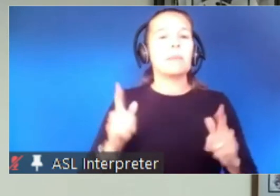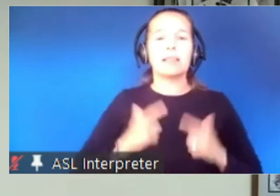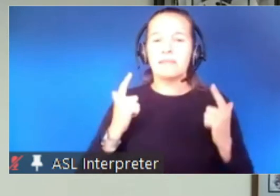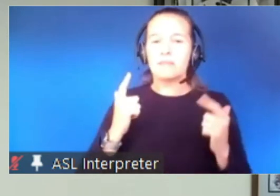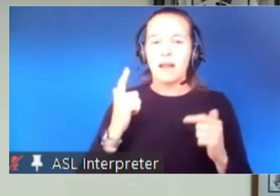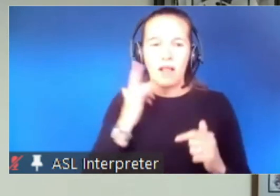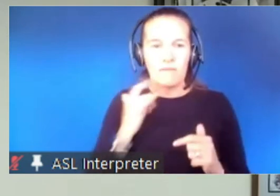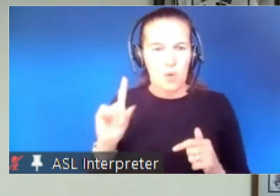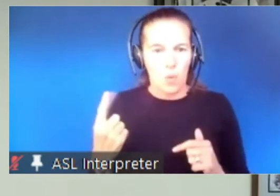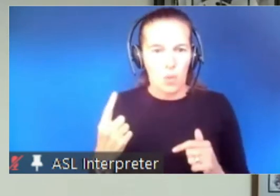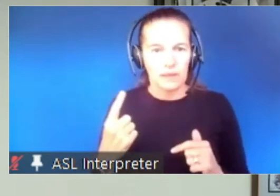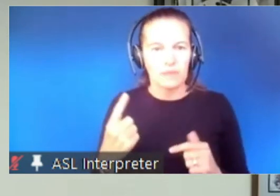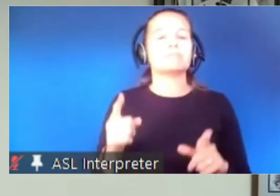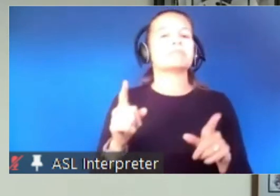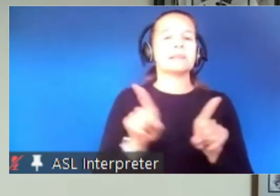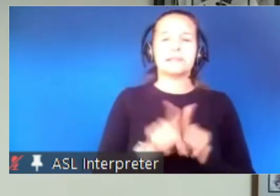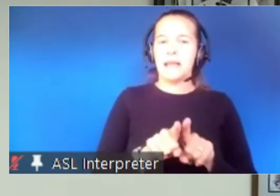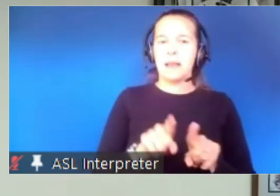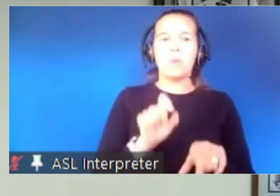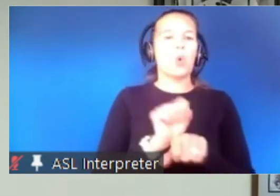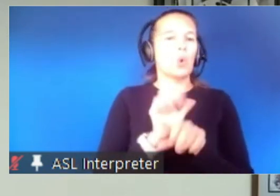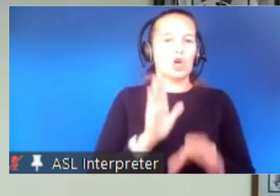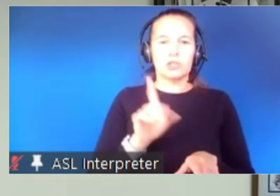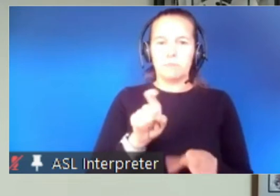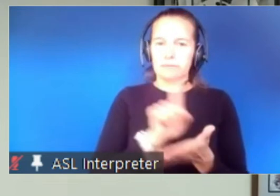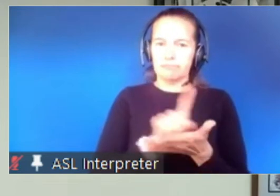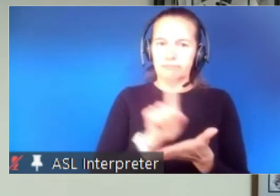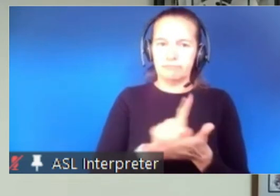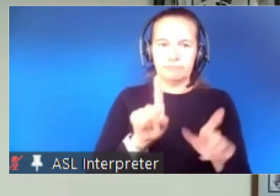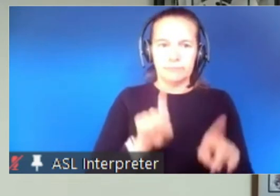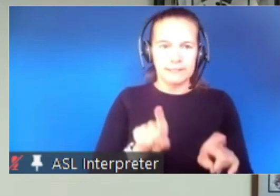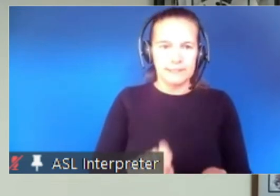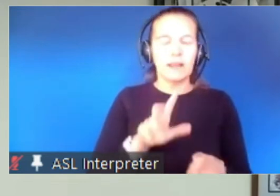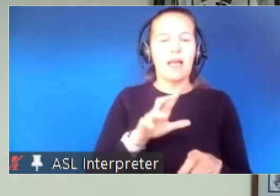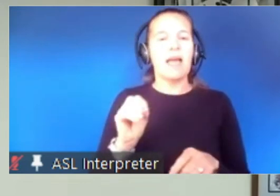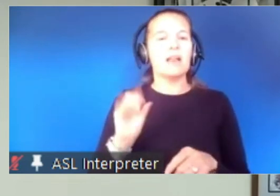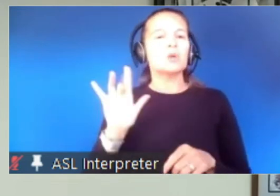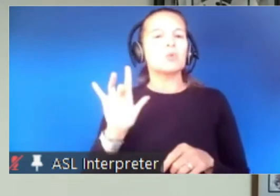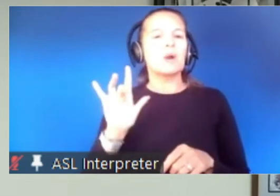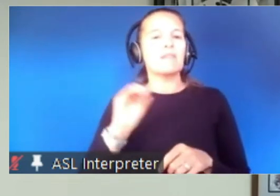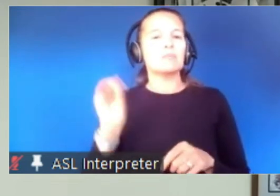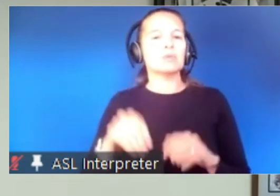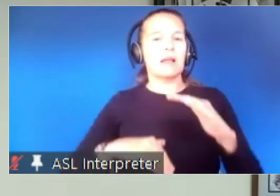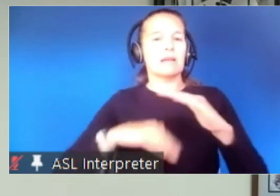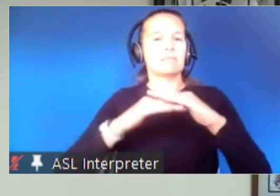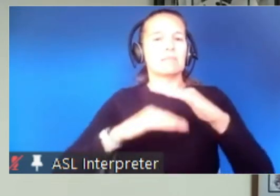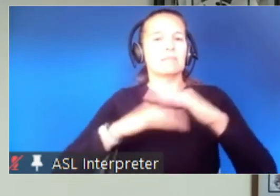worker testing has to be ongoing and there's a 25 capacity limit